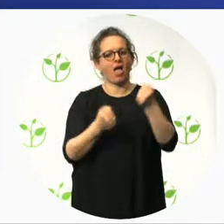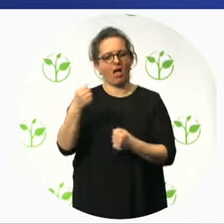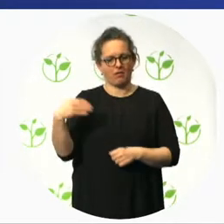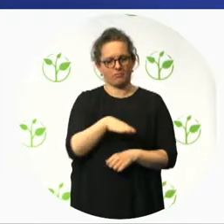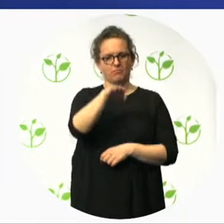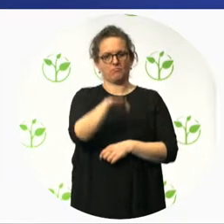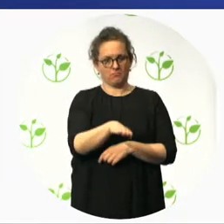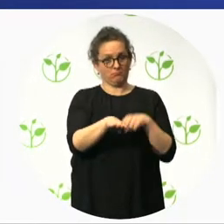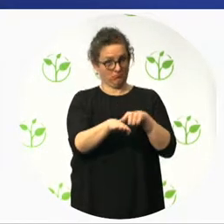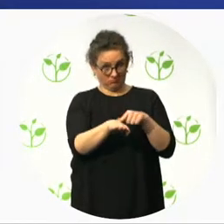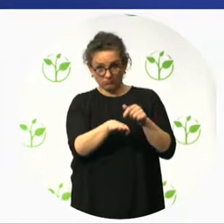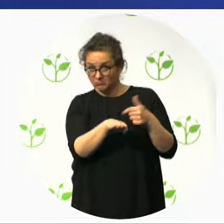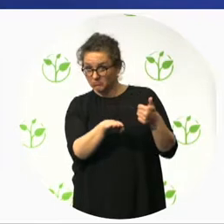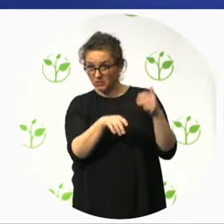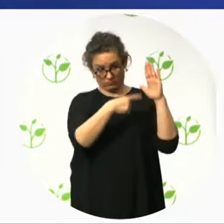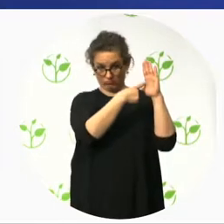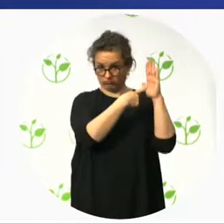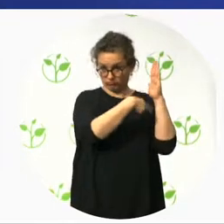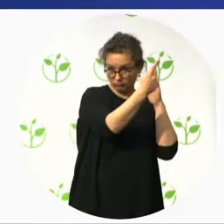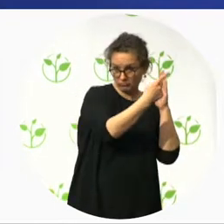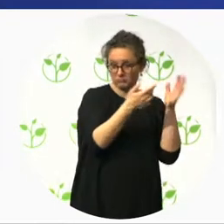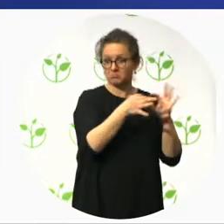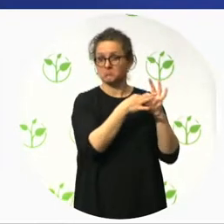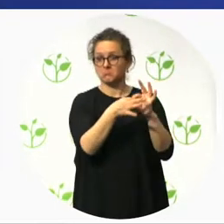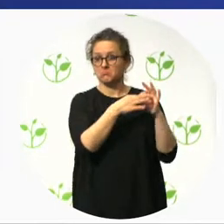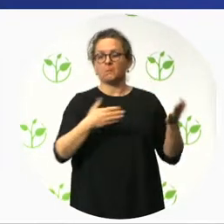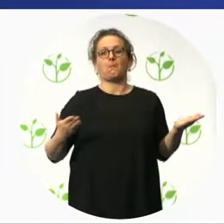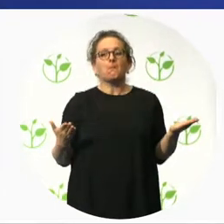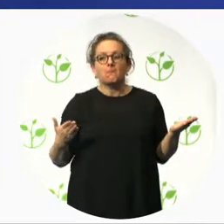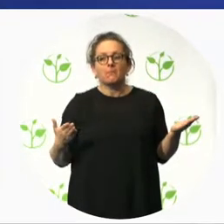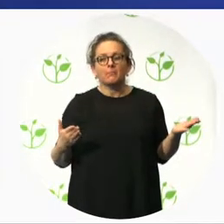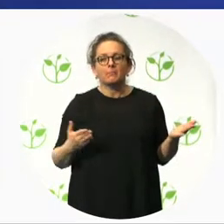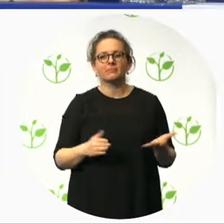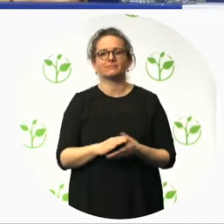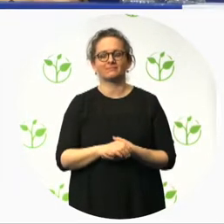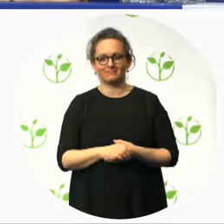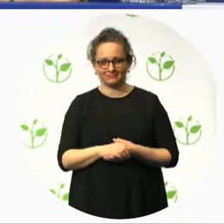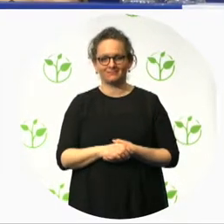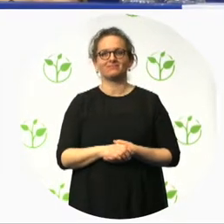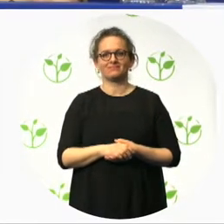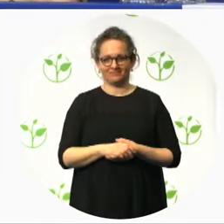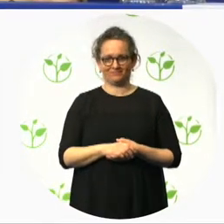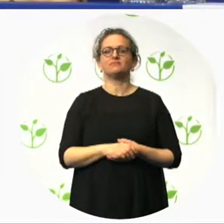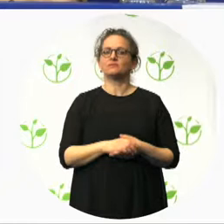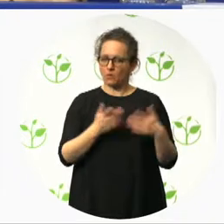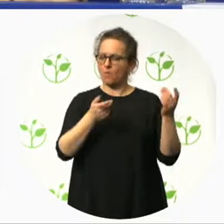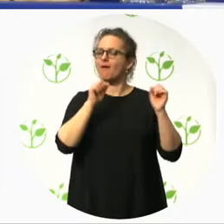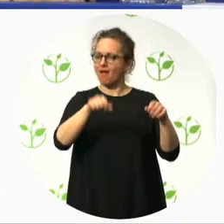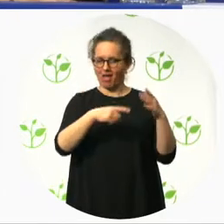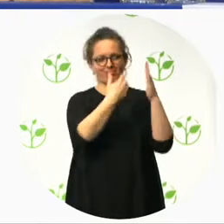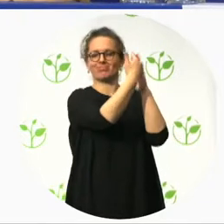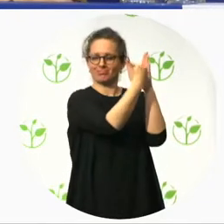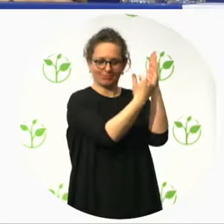also designed as a survey with check boxes. And in this